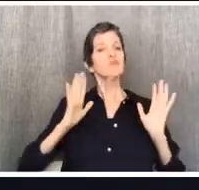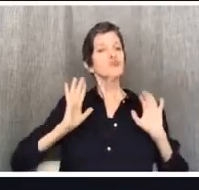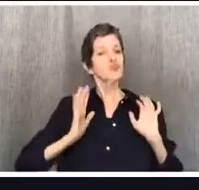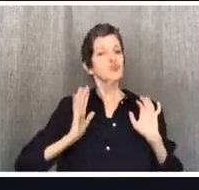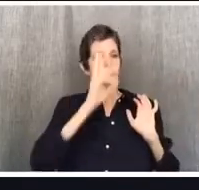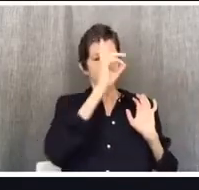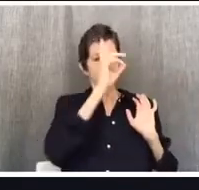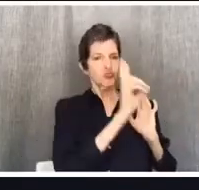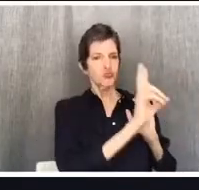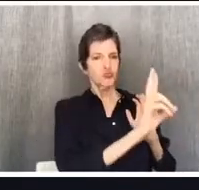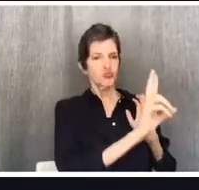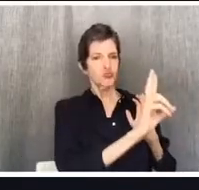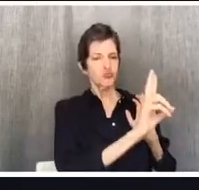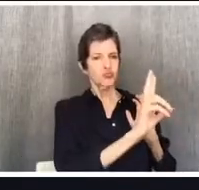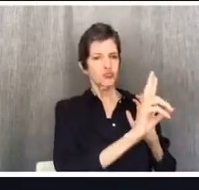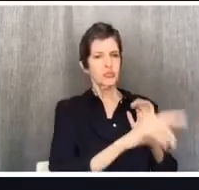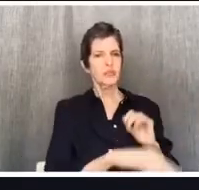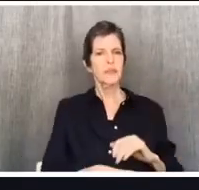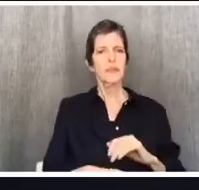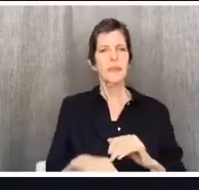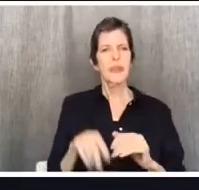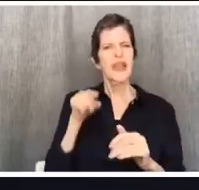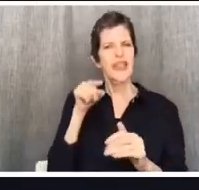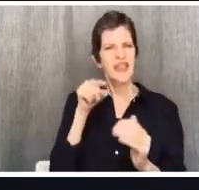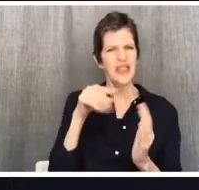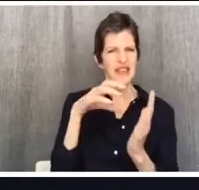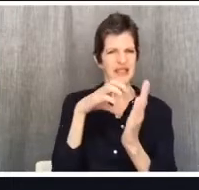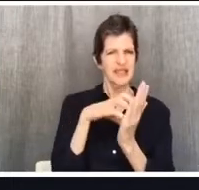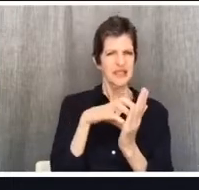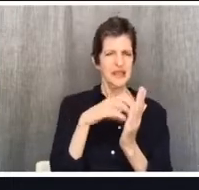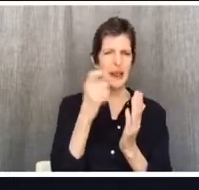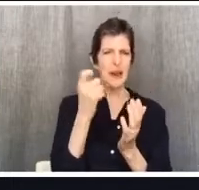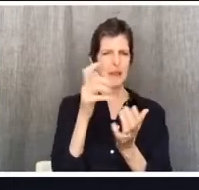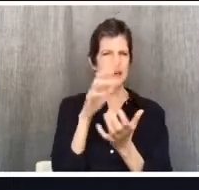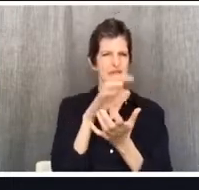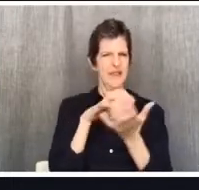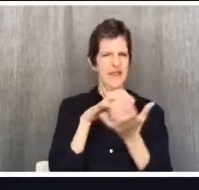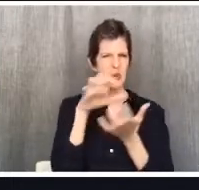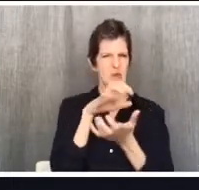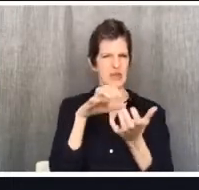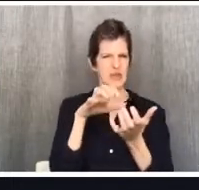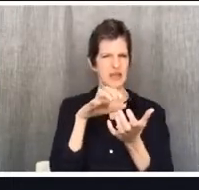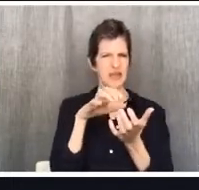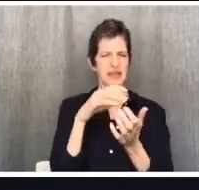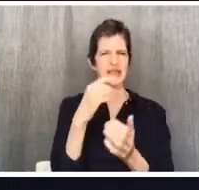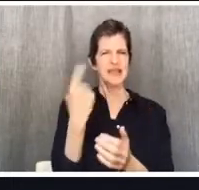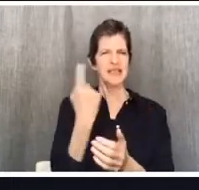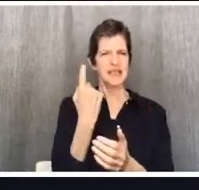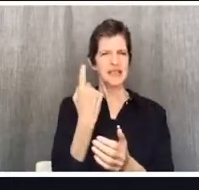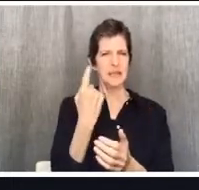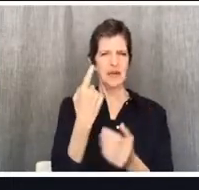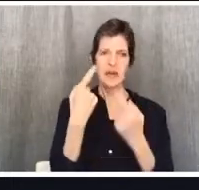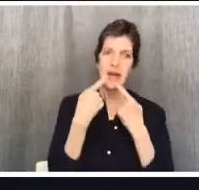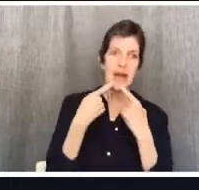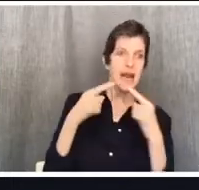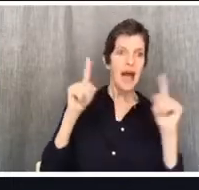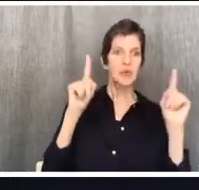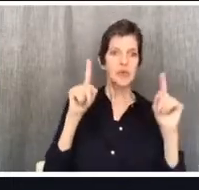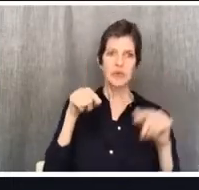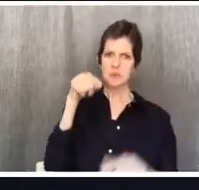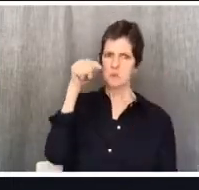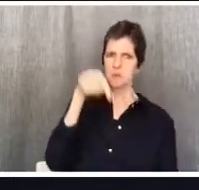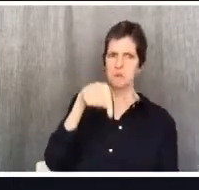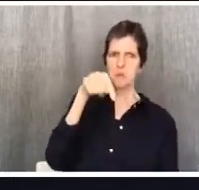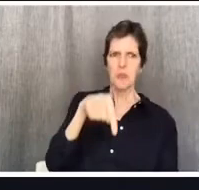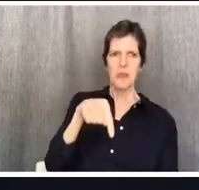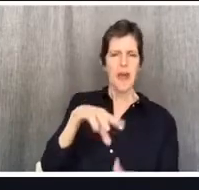is the one announcing that the meat is sacrificed to an idol. There's three different ways to take this. And I'm going to explain all three different ways that we can